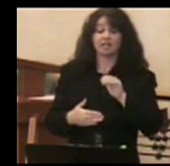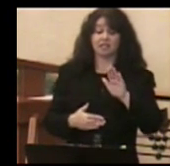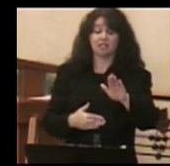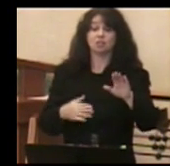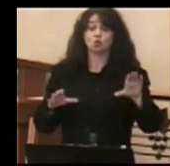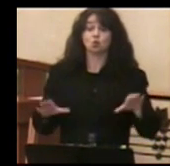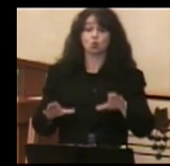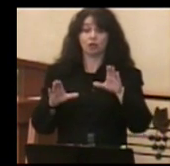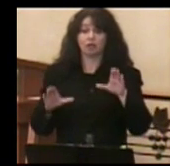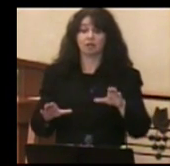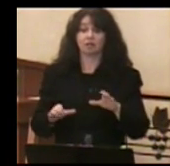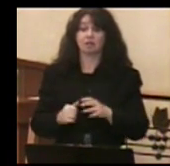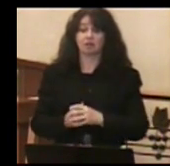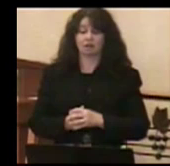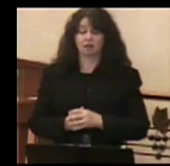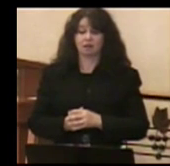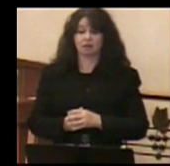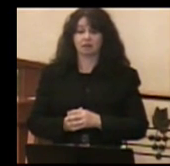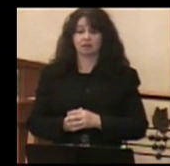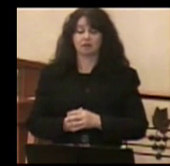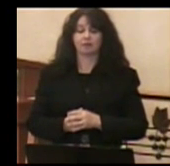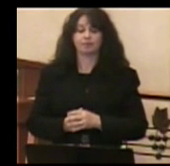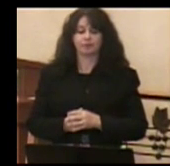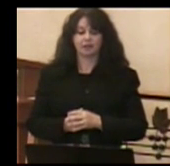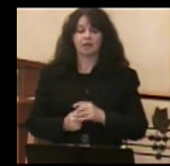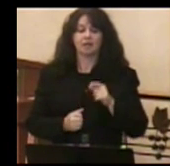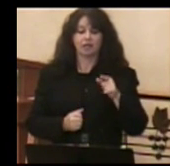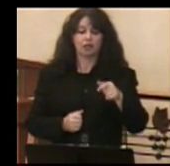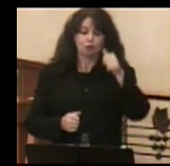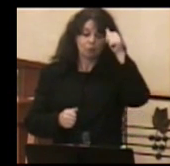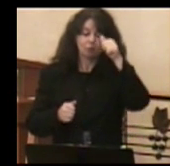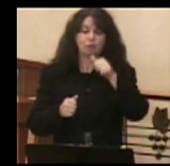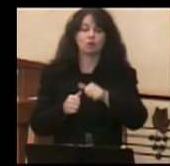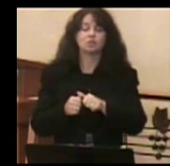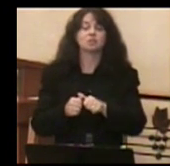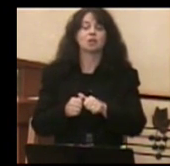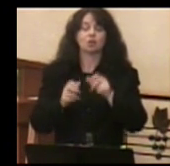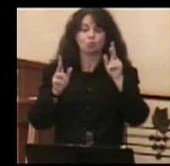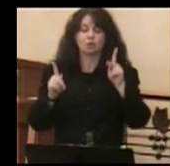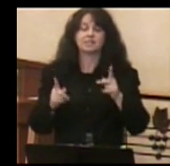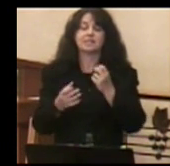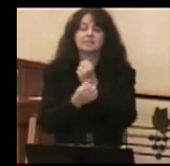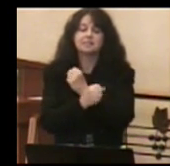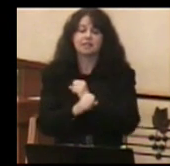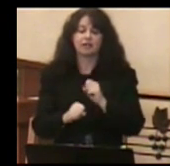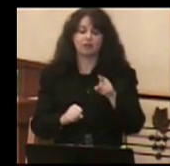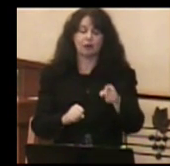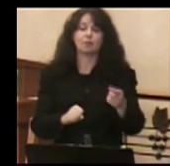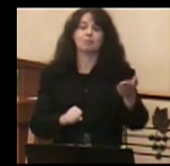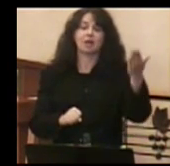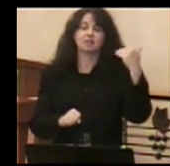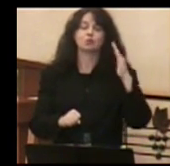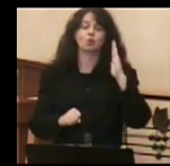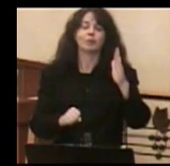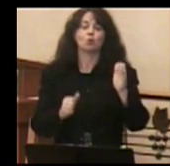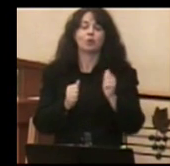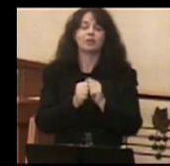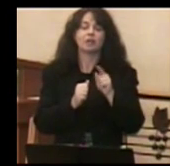doing. It was pointing to the one who had saved him in the past and who would be with him now in the future.